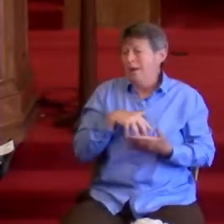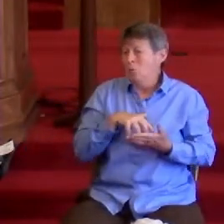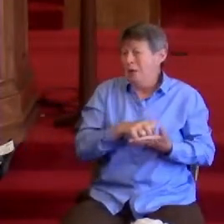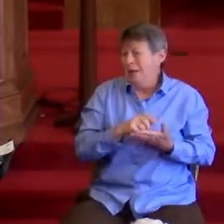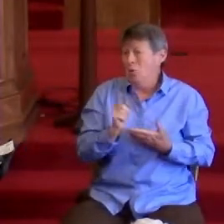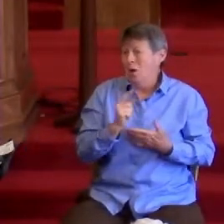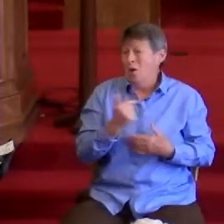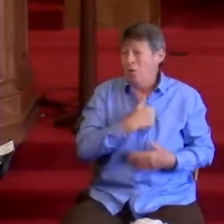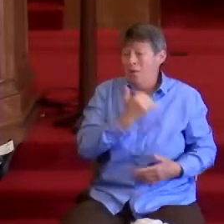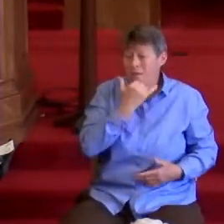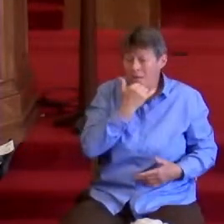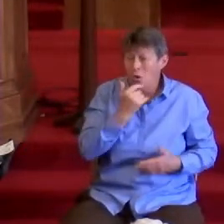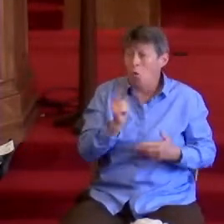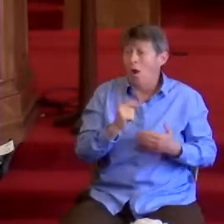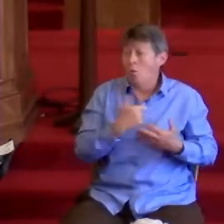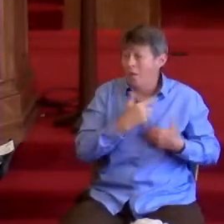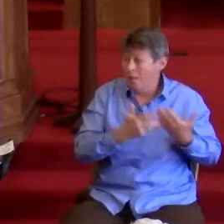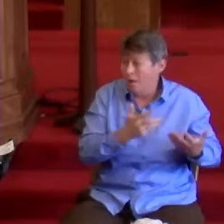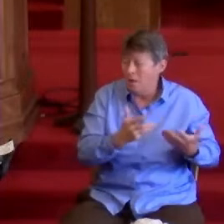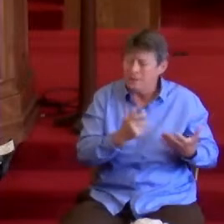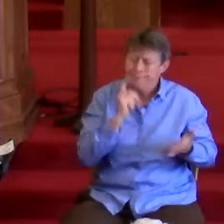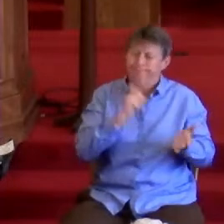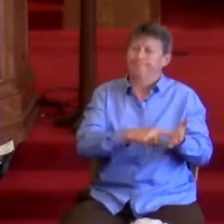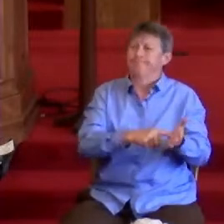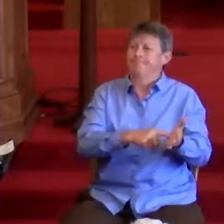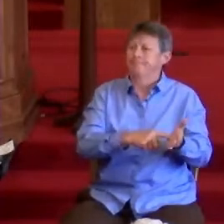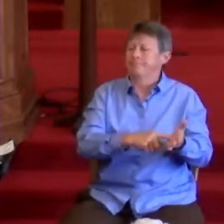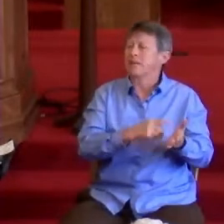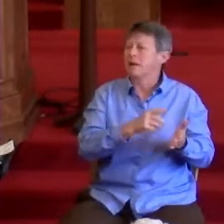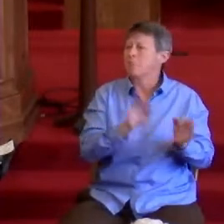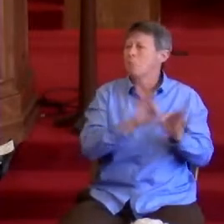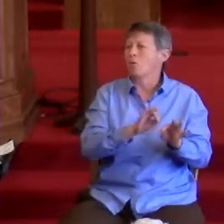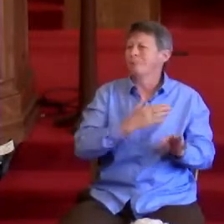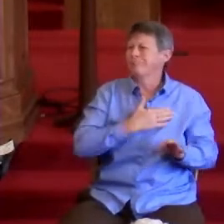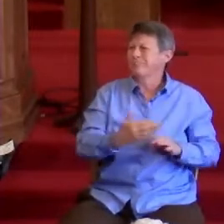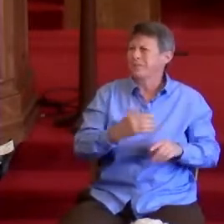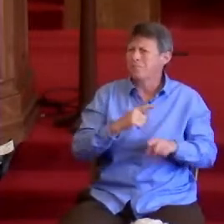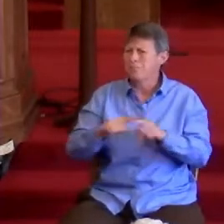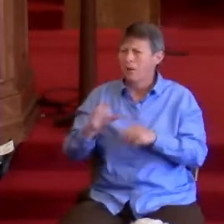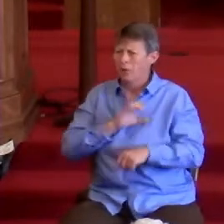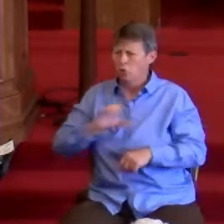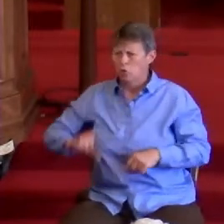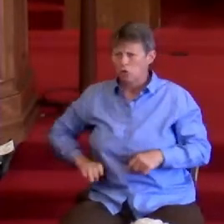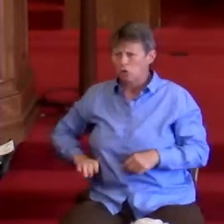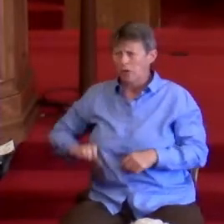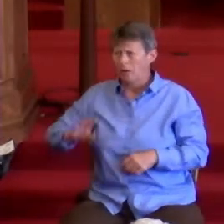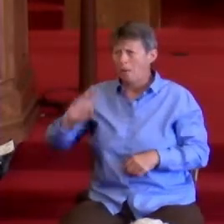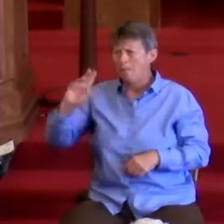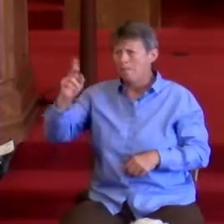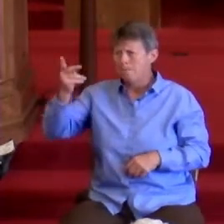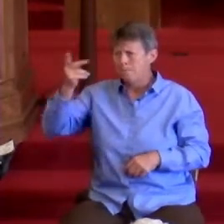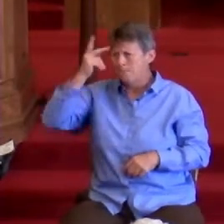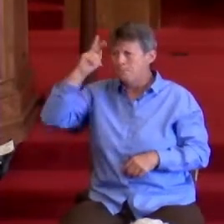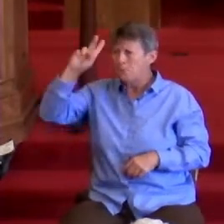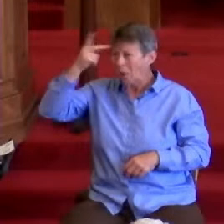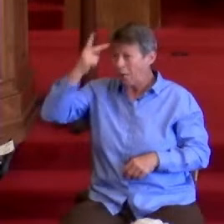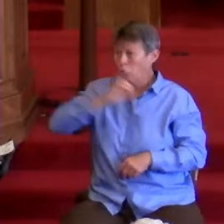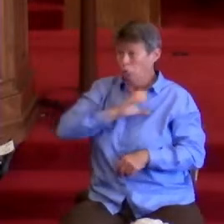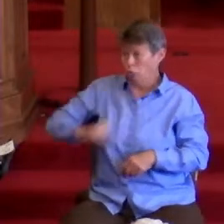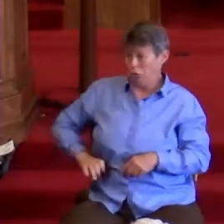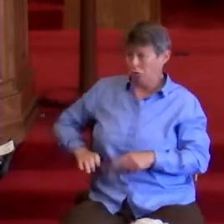But I want to bring Christian nationalism into the light so we understand what we're doing.